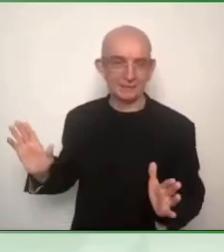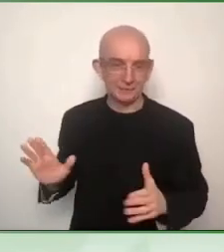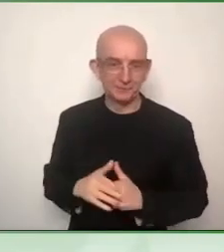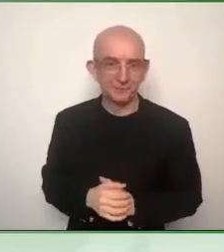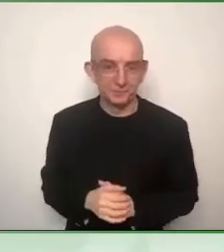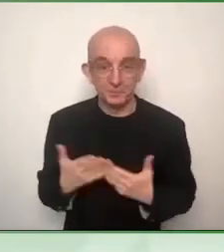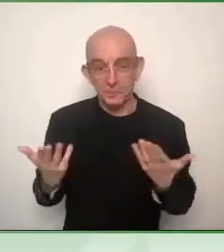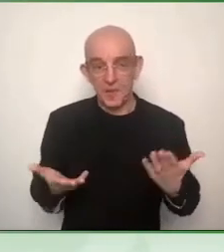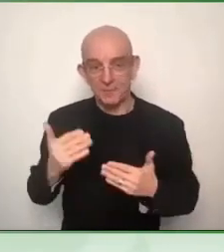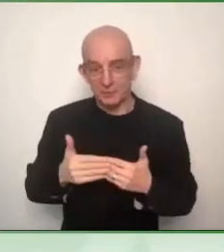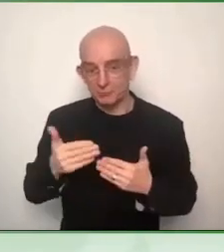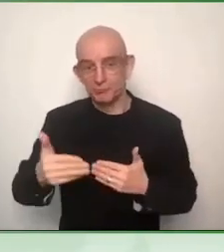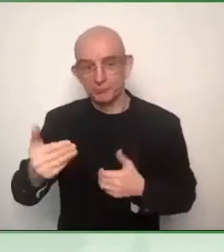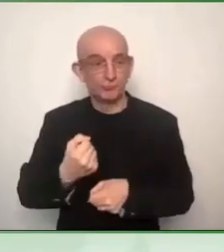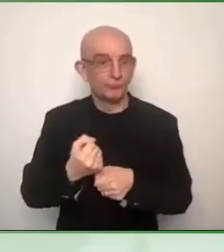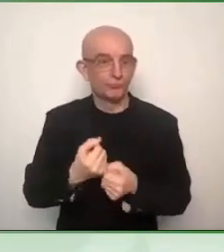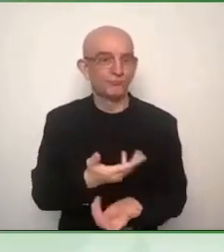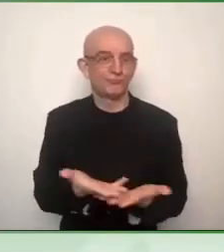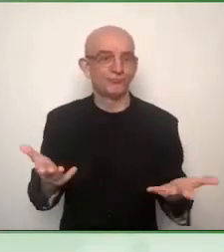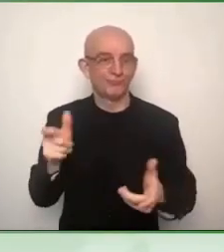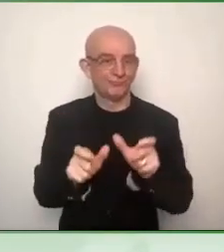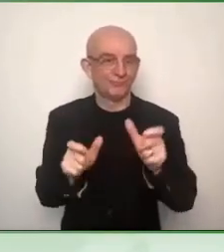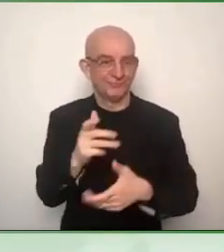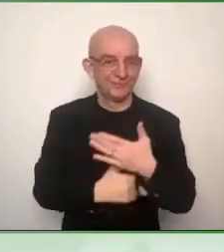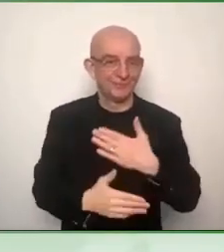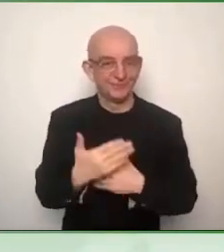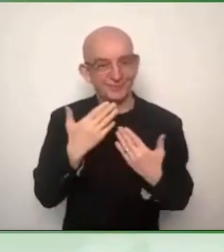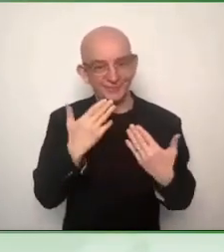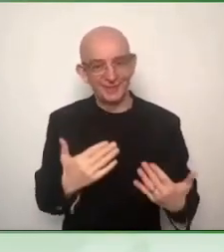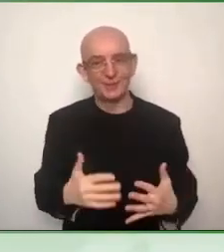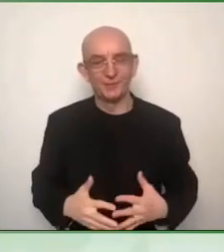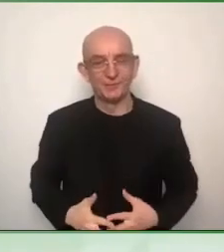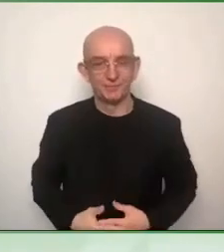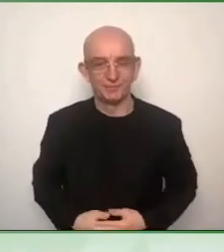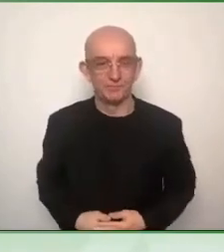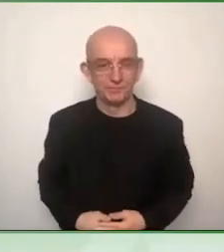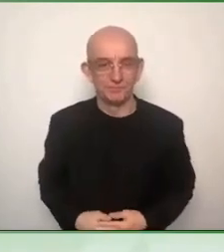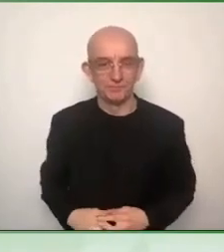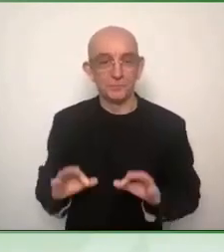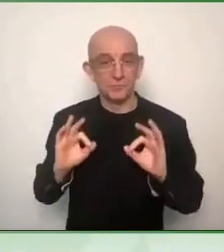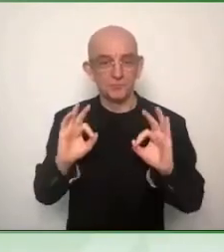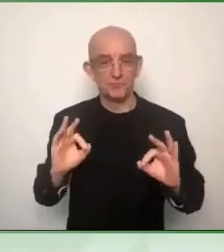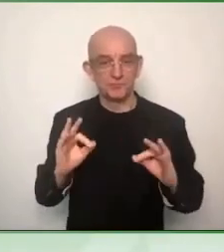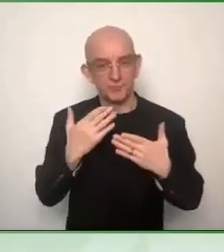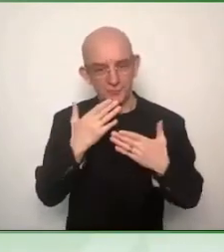Thank you, Petra. Great as always. And this concludes this fireside chat. Thank you.